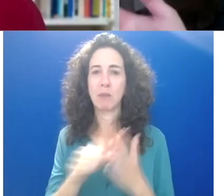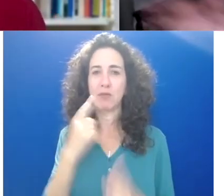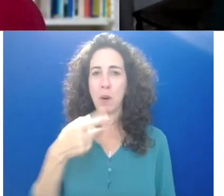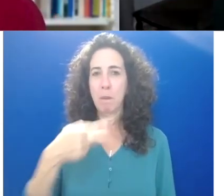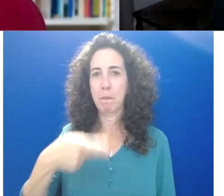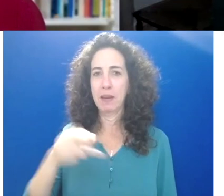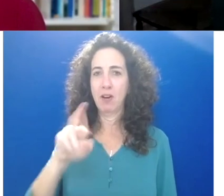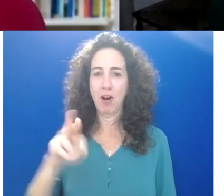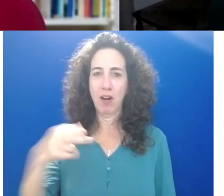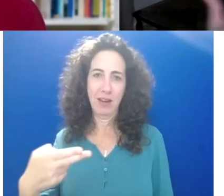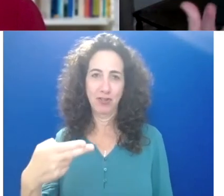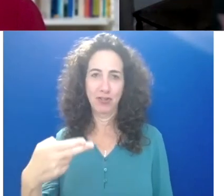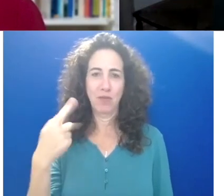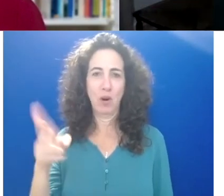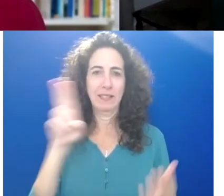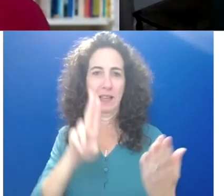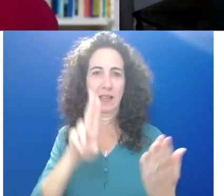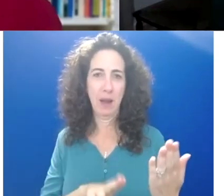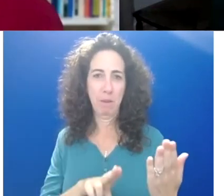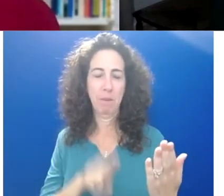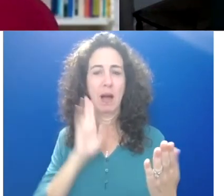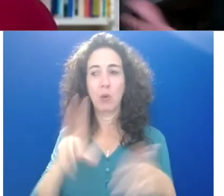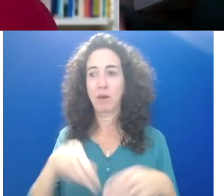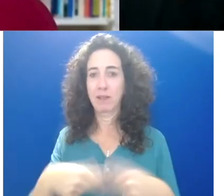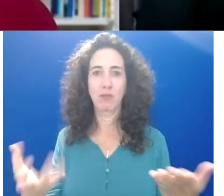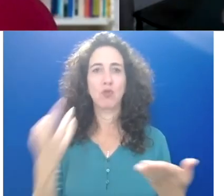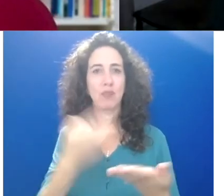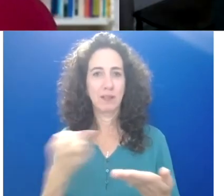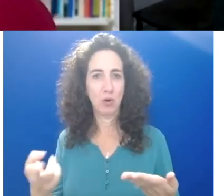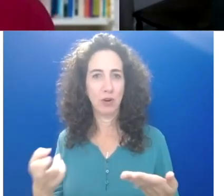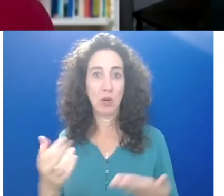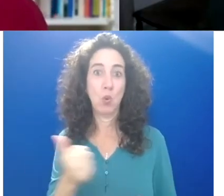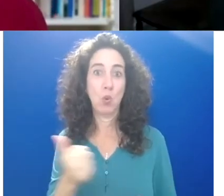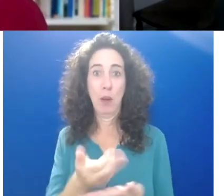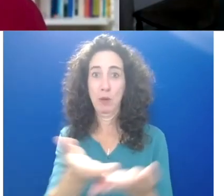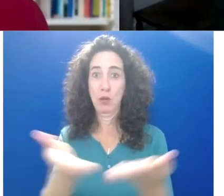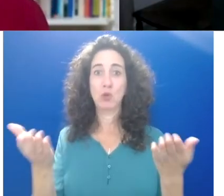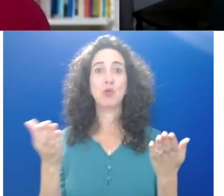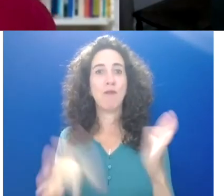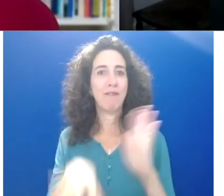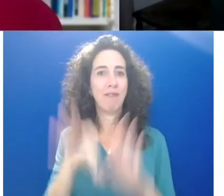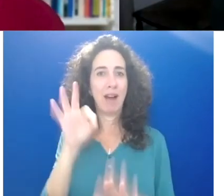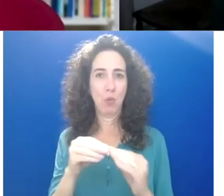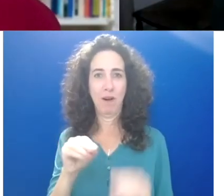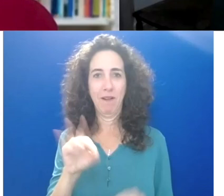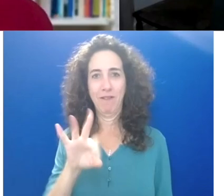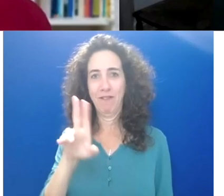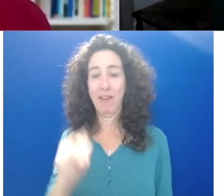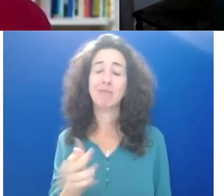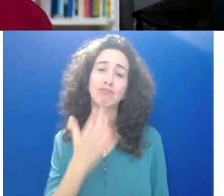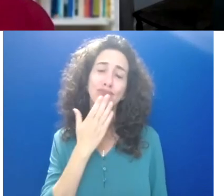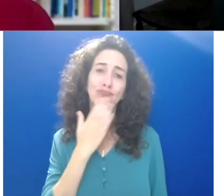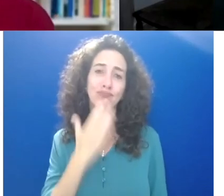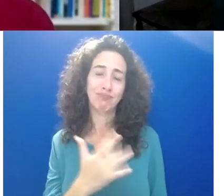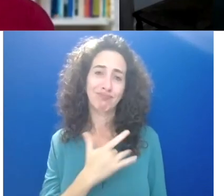I'll give you some resources to try to help your journey towards more fun. All right. Well, I appreciate it. Thank you so